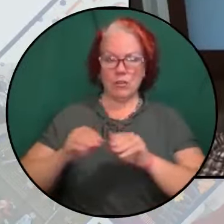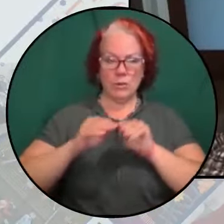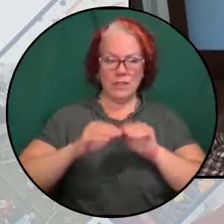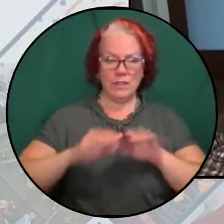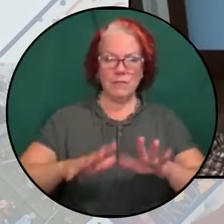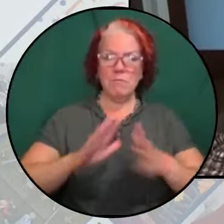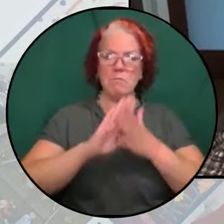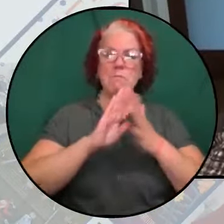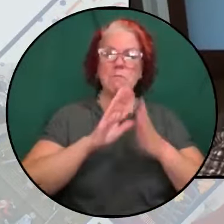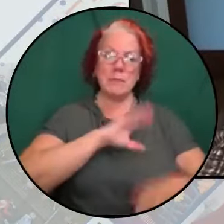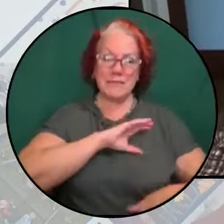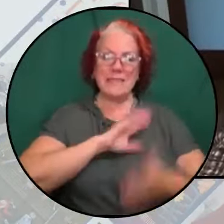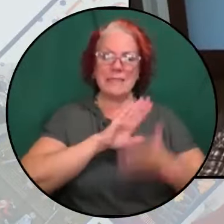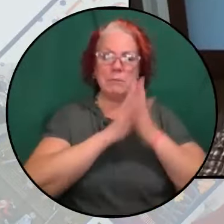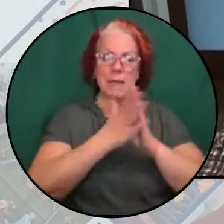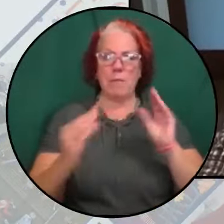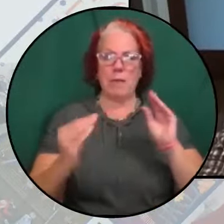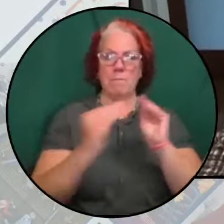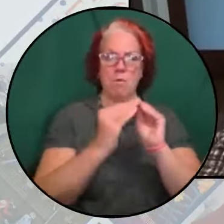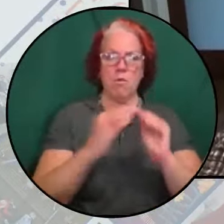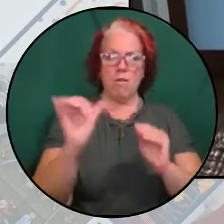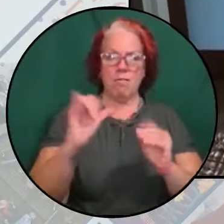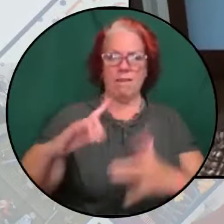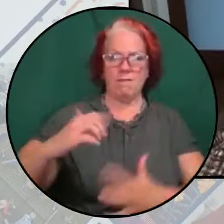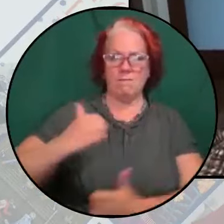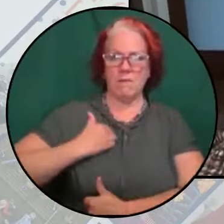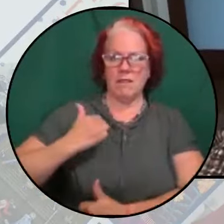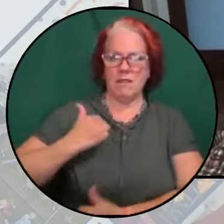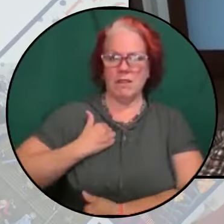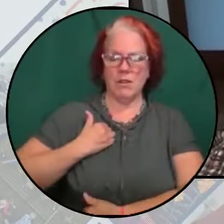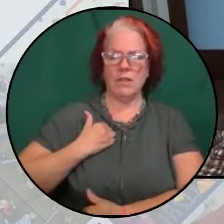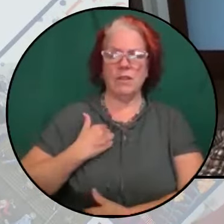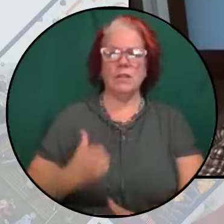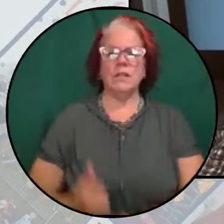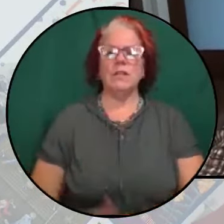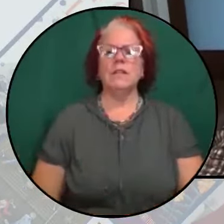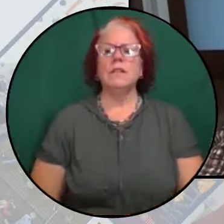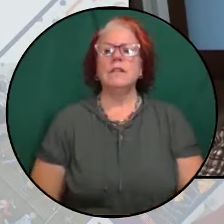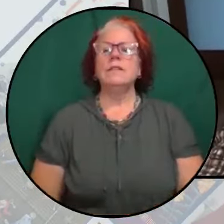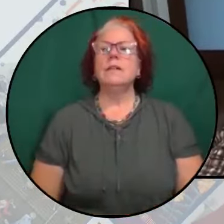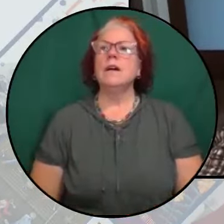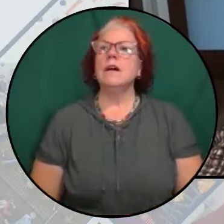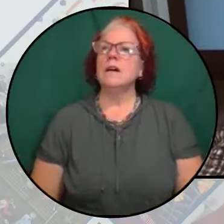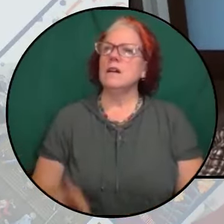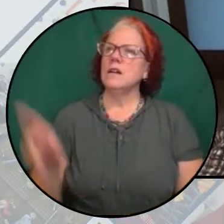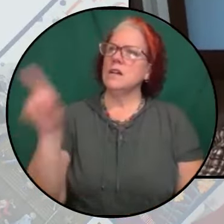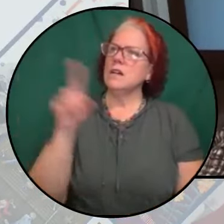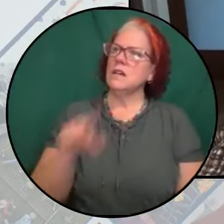forces, we began to realize that